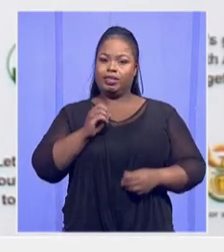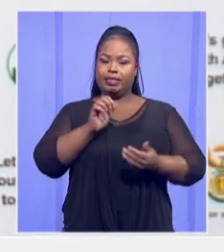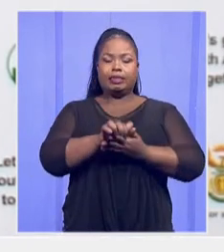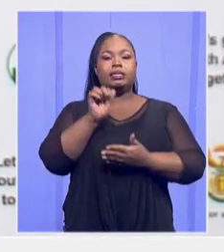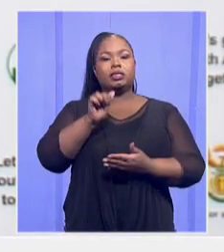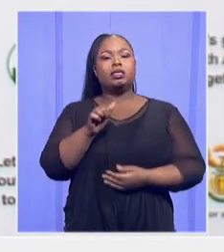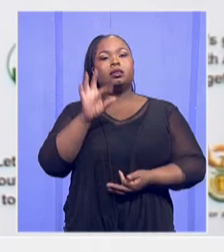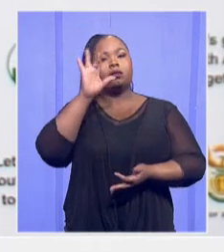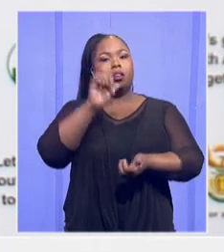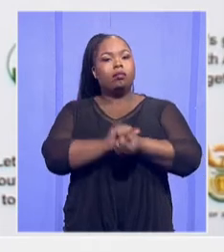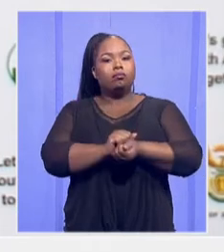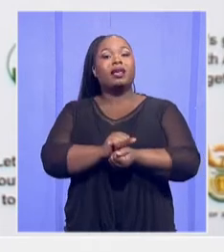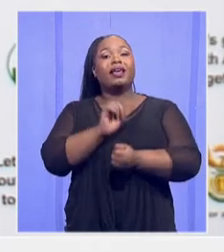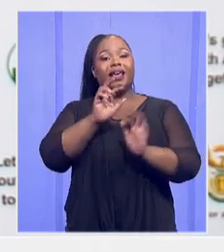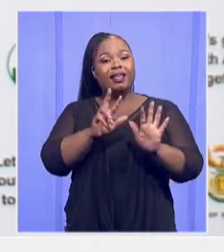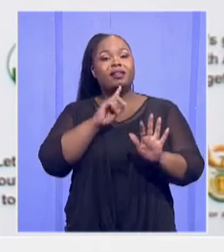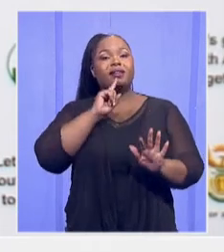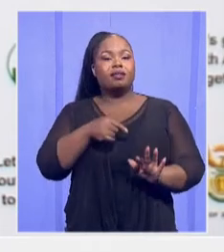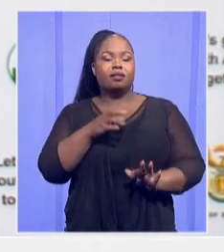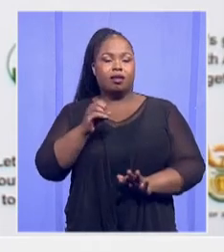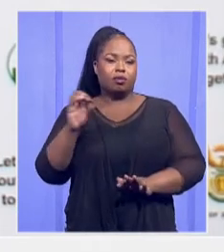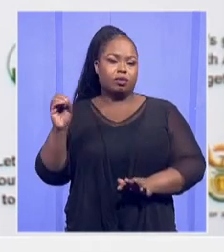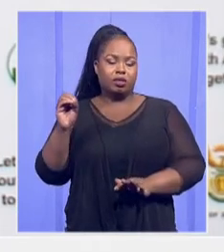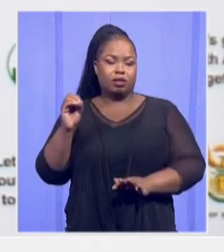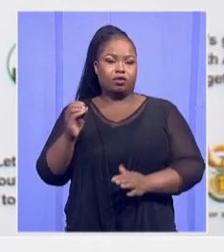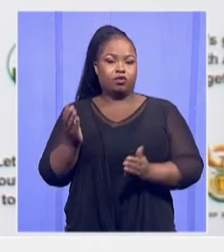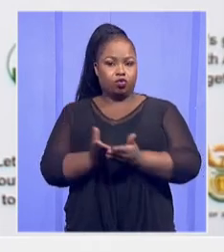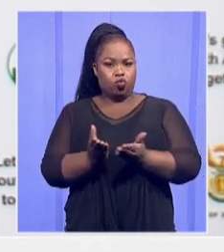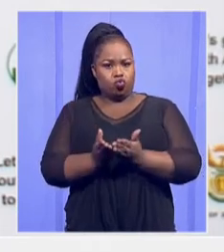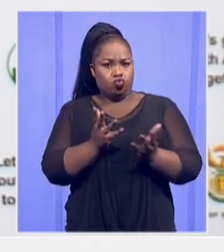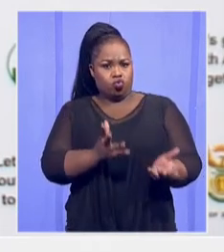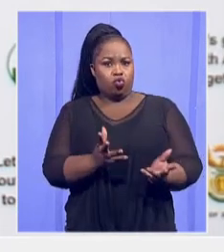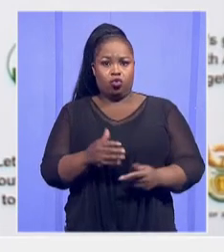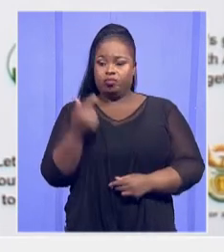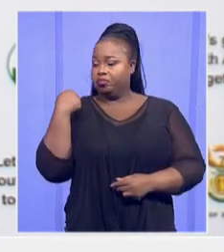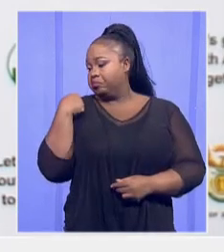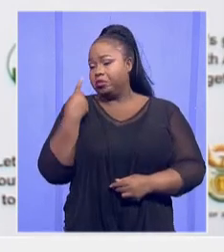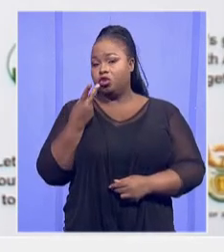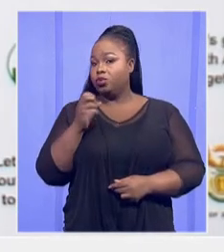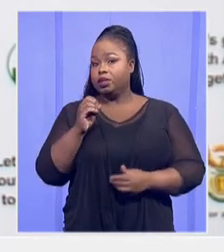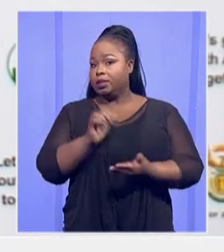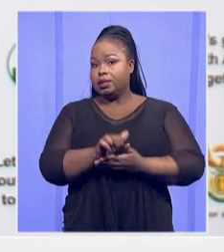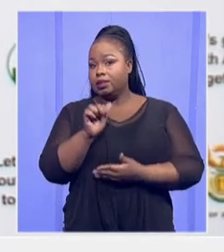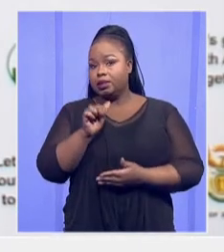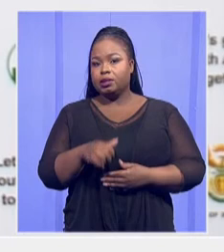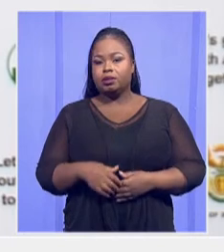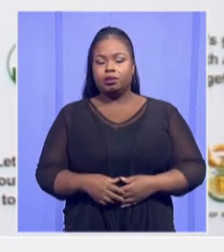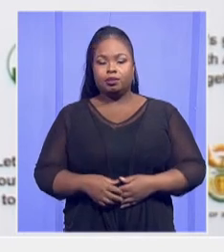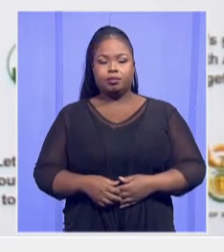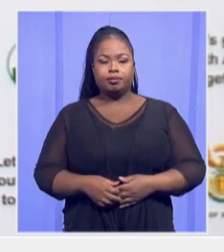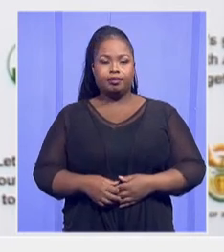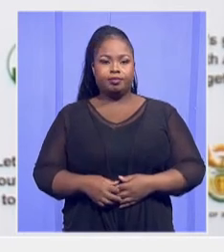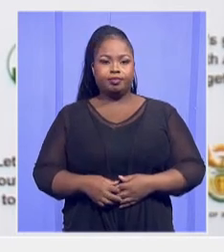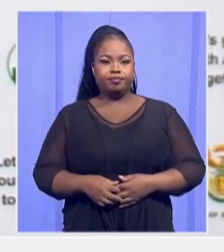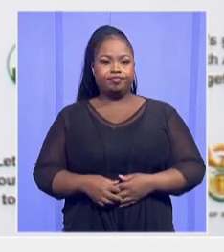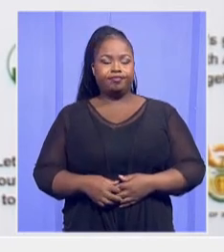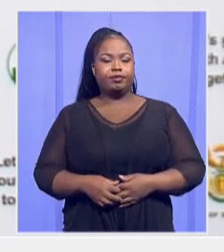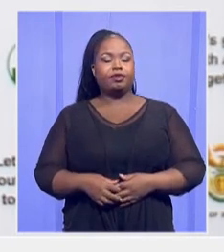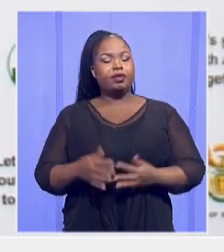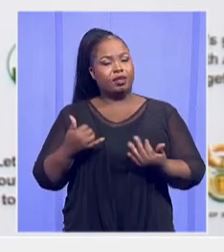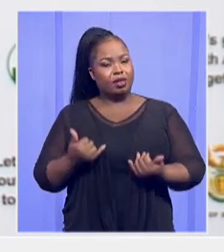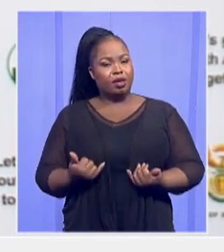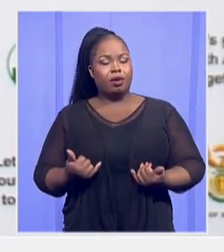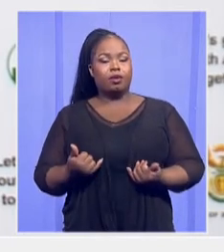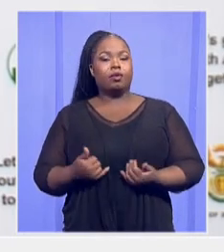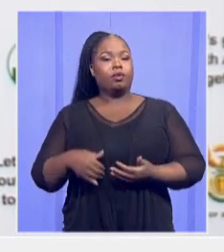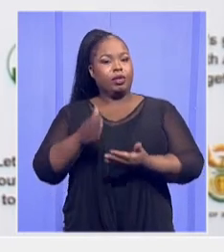8,000 of such schools. 8,000 in 2016. We had 8,000 of them, and we'll share with you